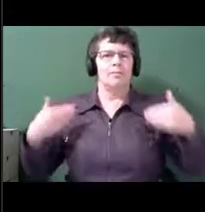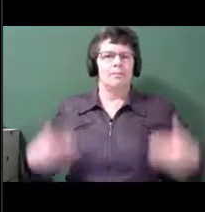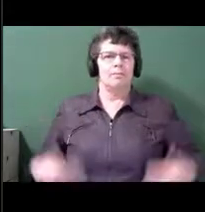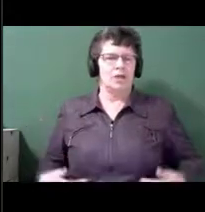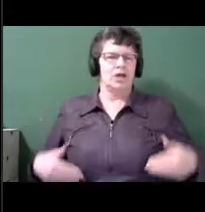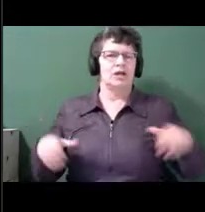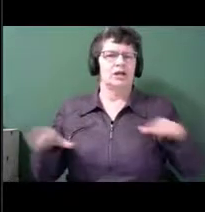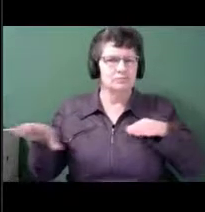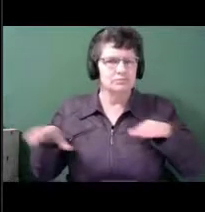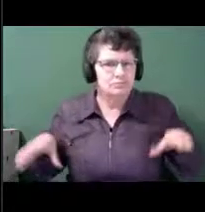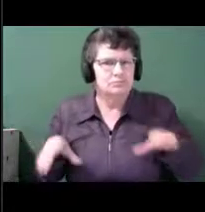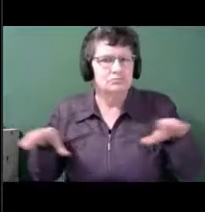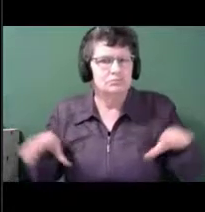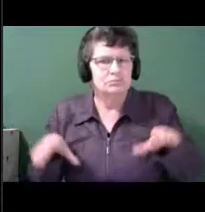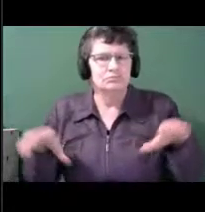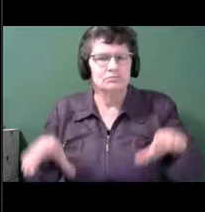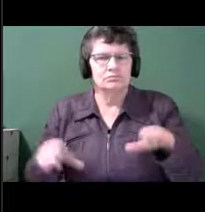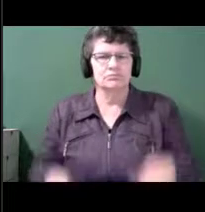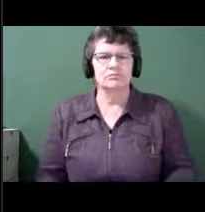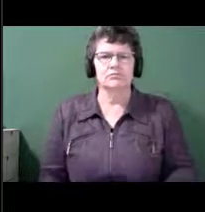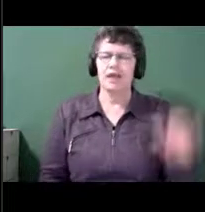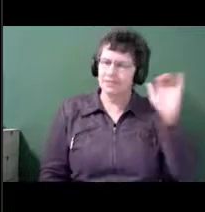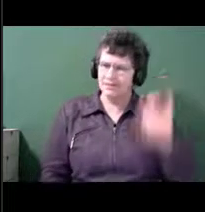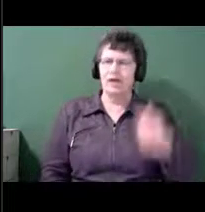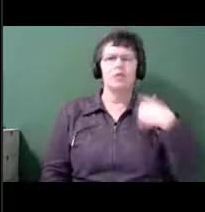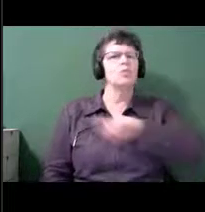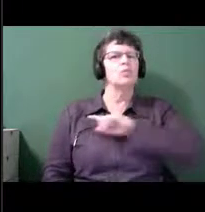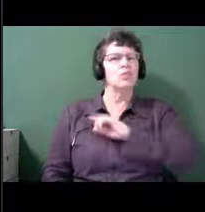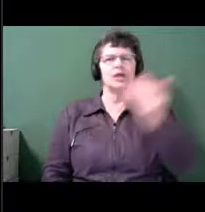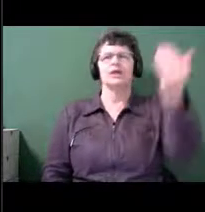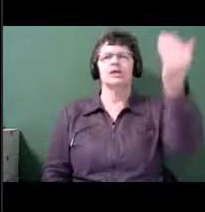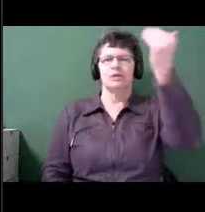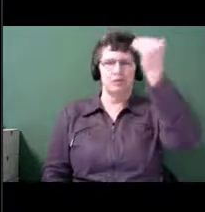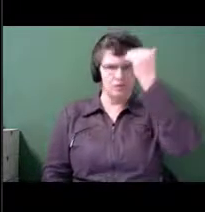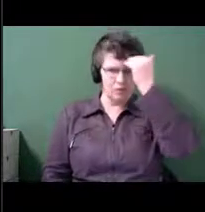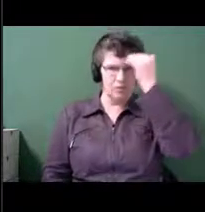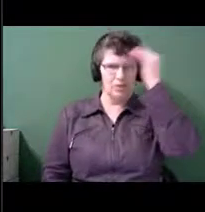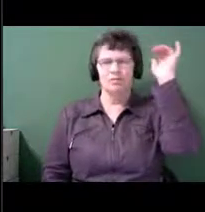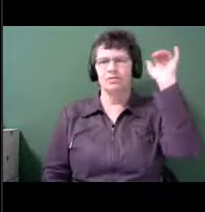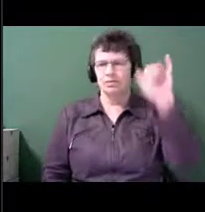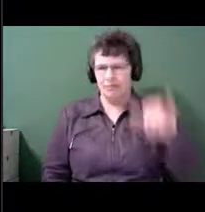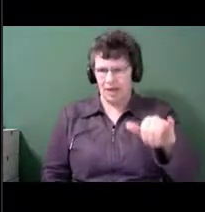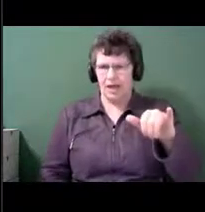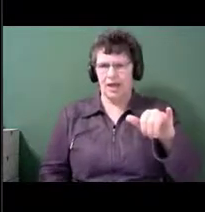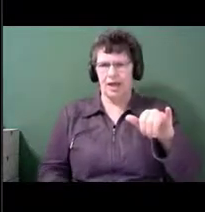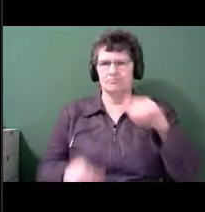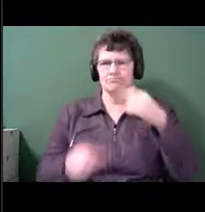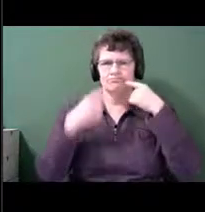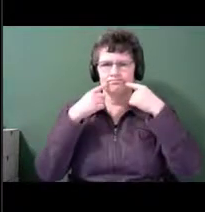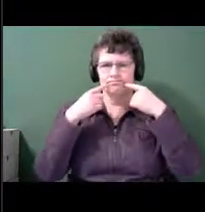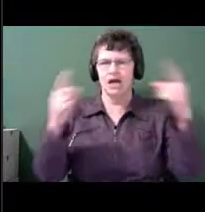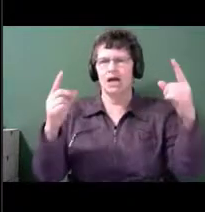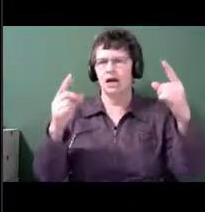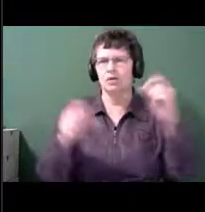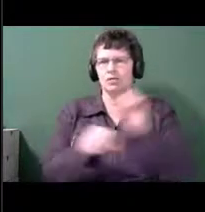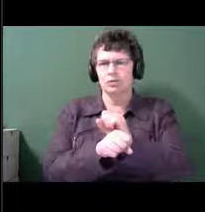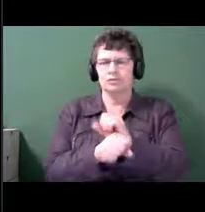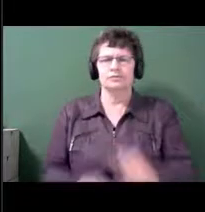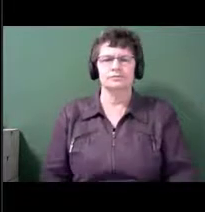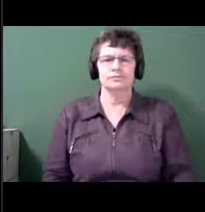So that we have a pretty, pretty good, you know, belief that that is effective. So you've probably heard about